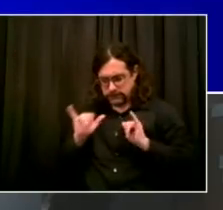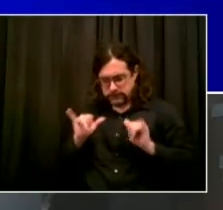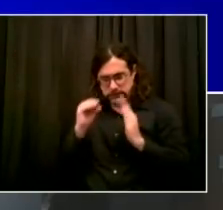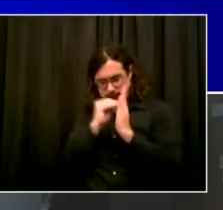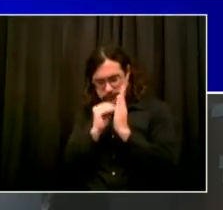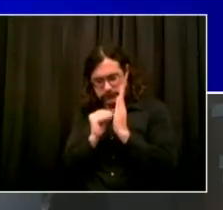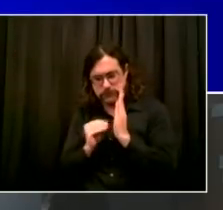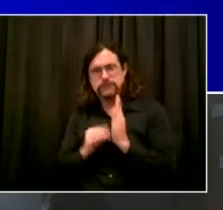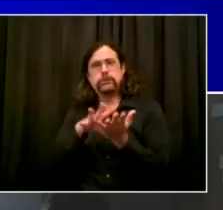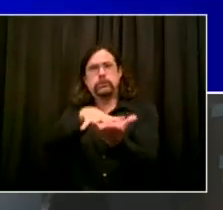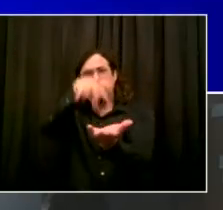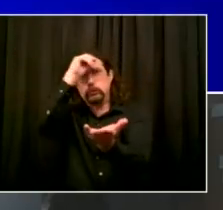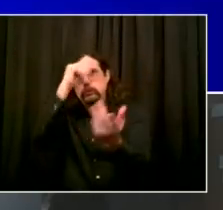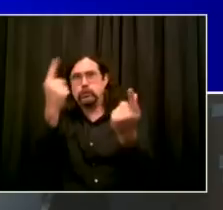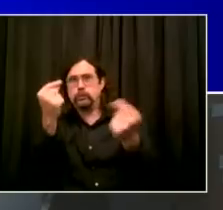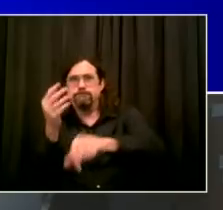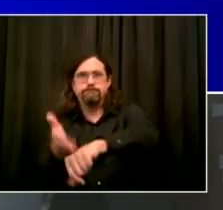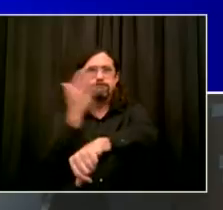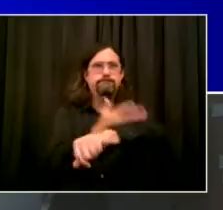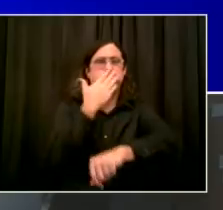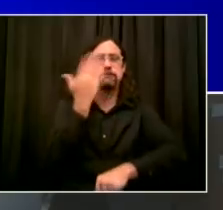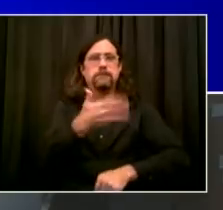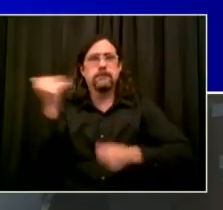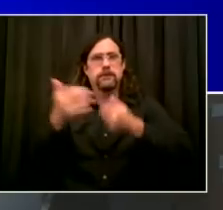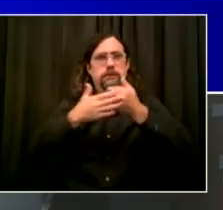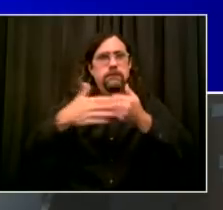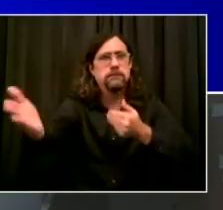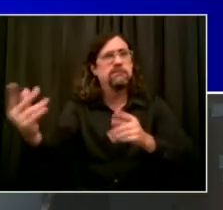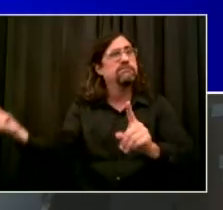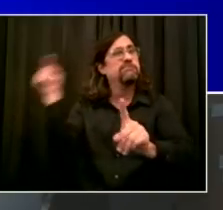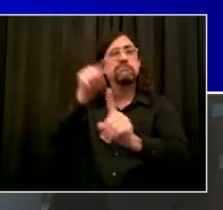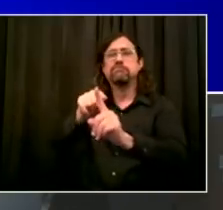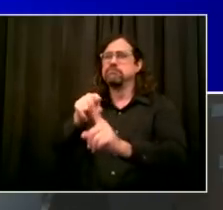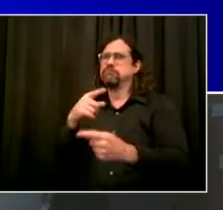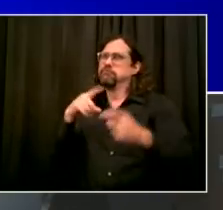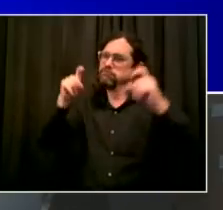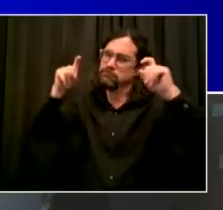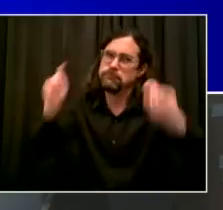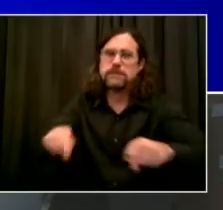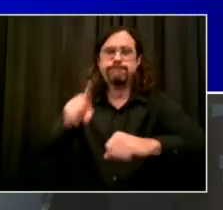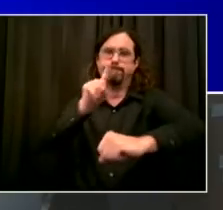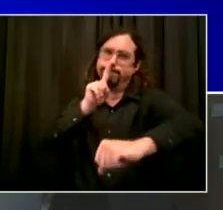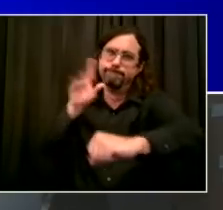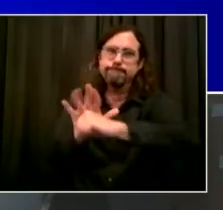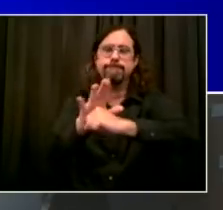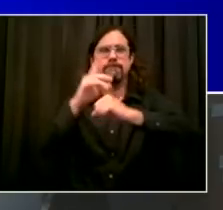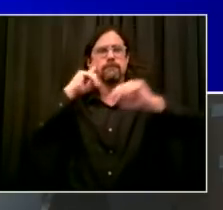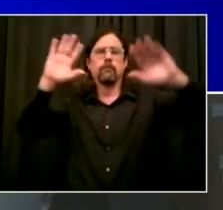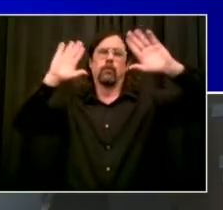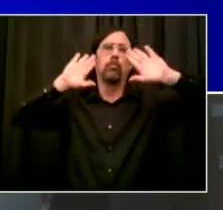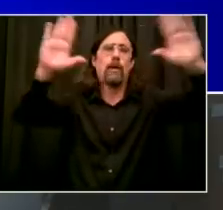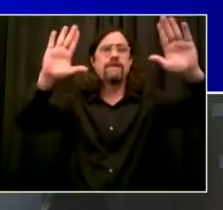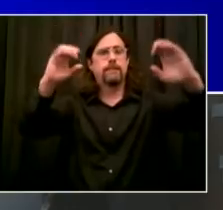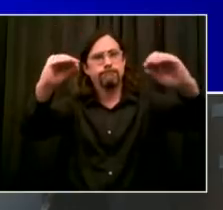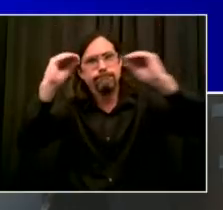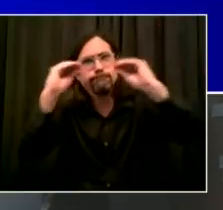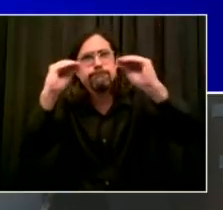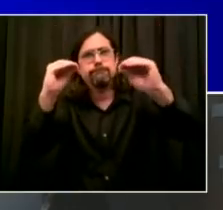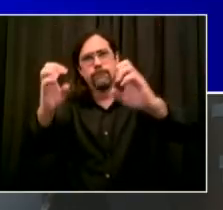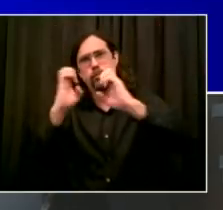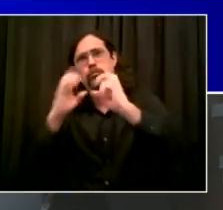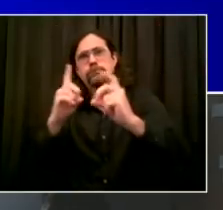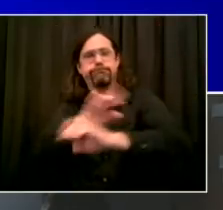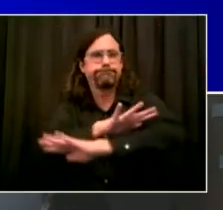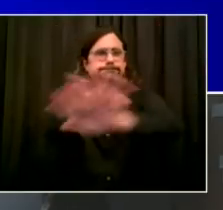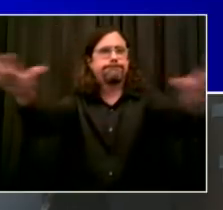very strong start. Now, I'm going to turn away from education for just a couple of quick updates, and we'll do our indicators as well,